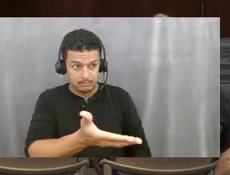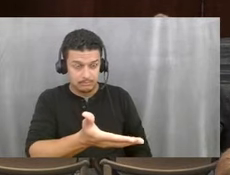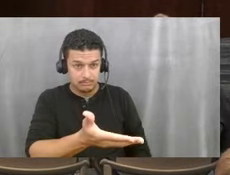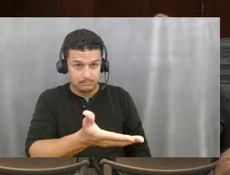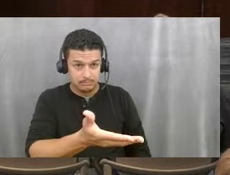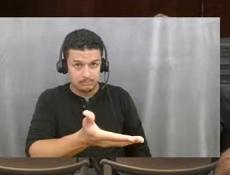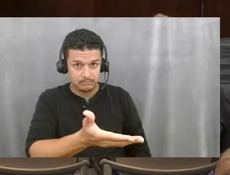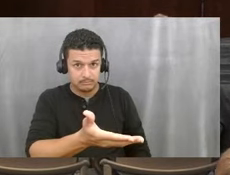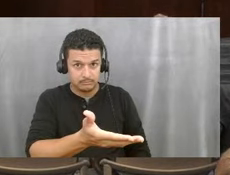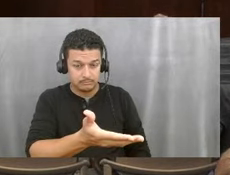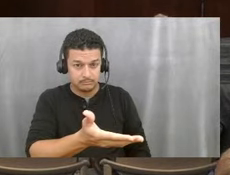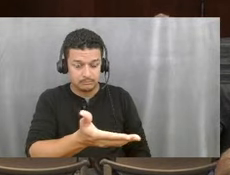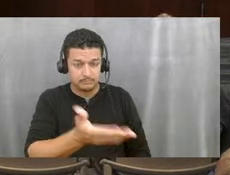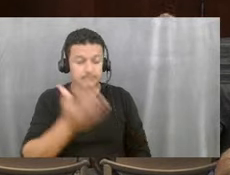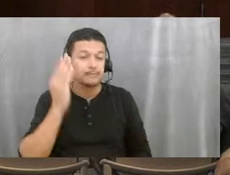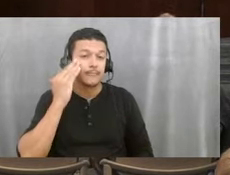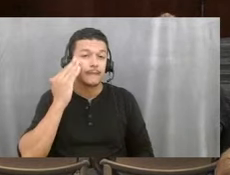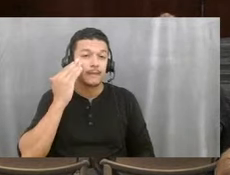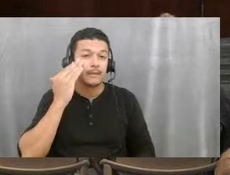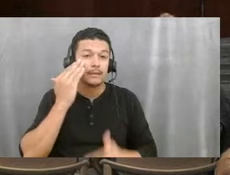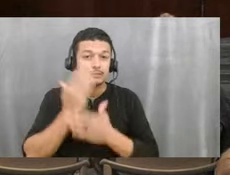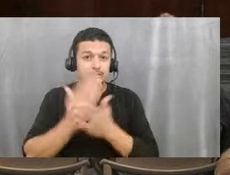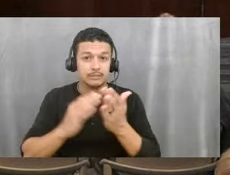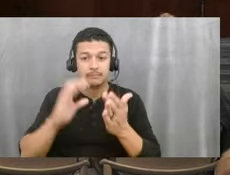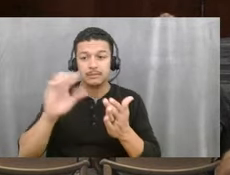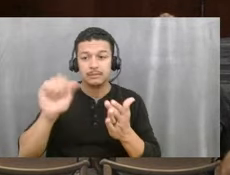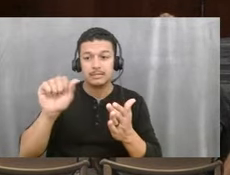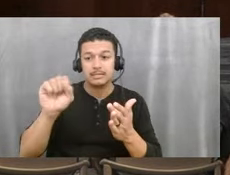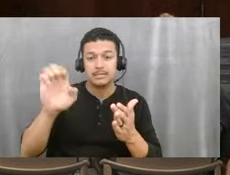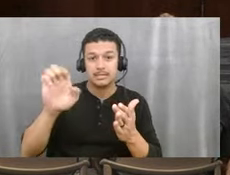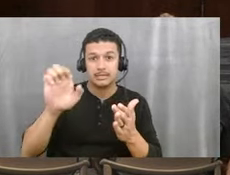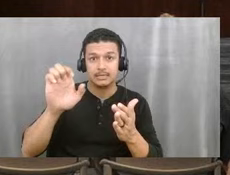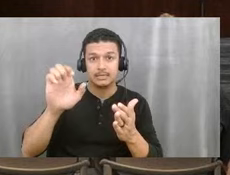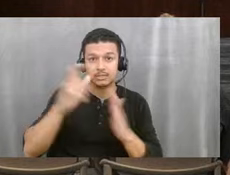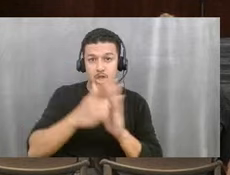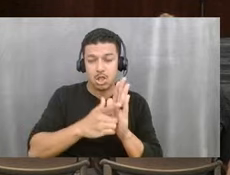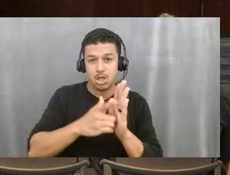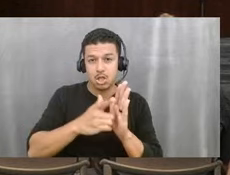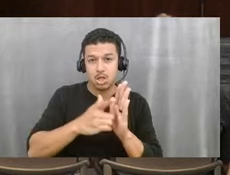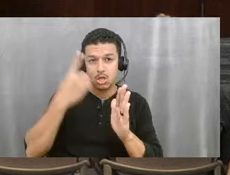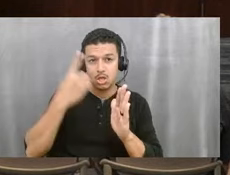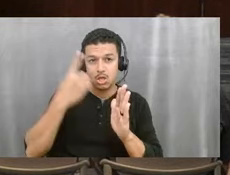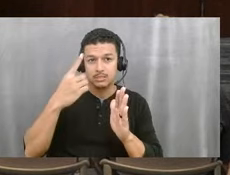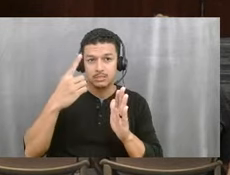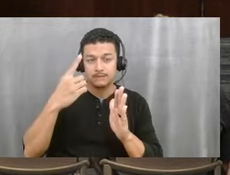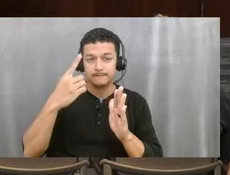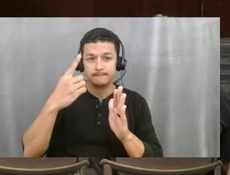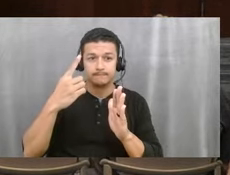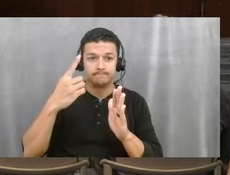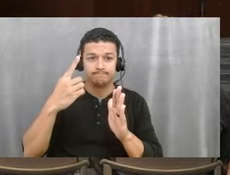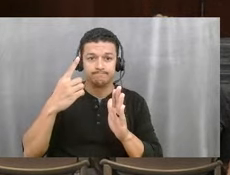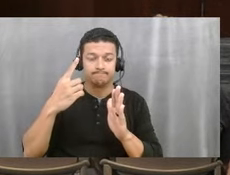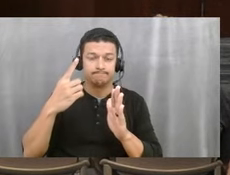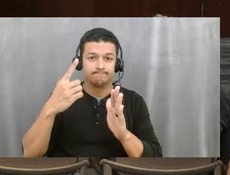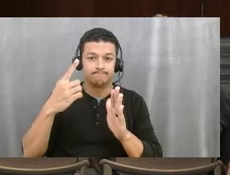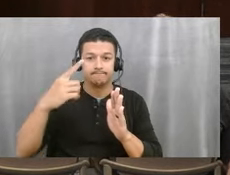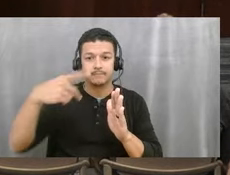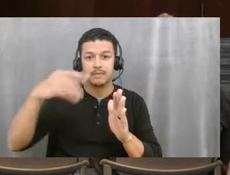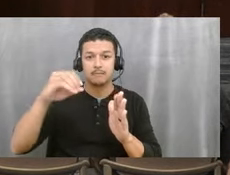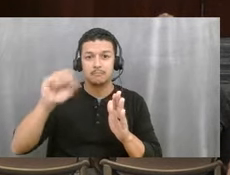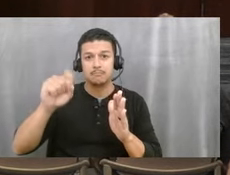I know there's been some case law with regard to, and particularly with regard to post-football game prayers.